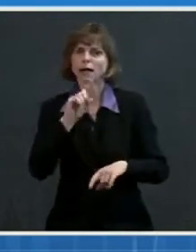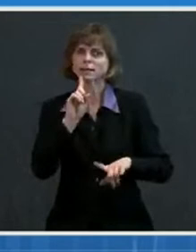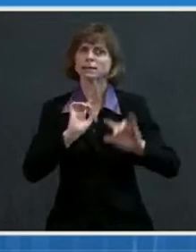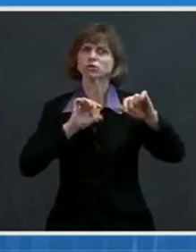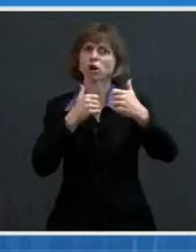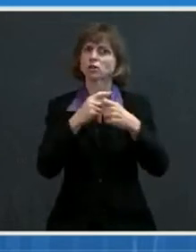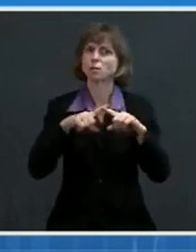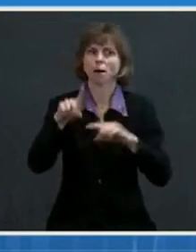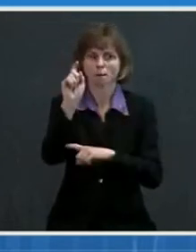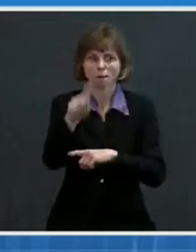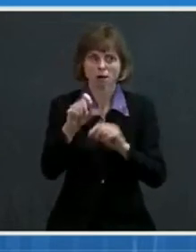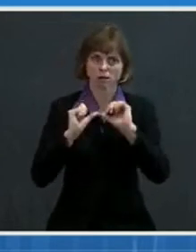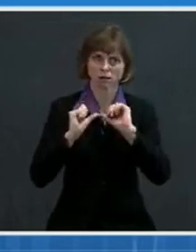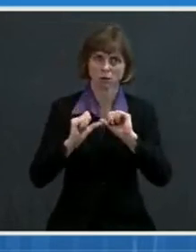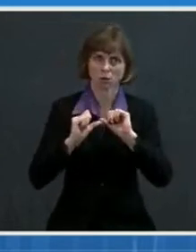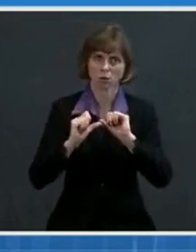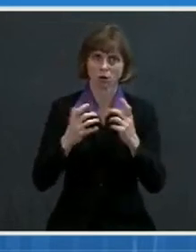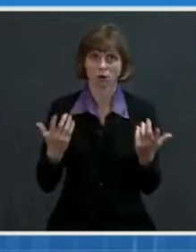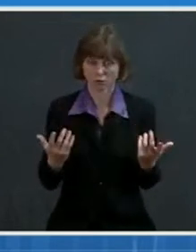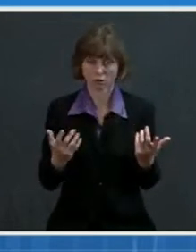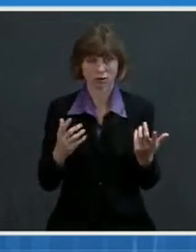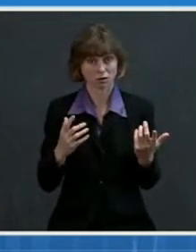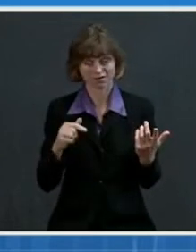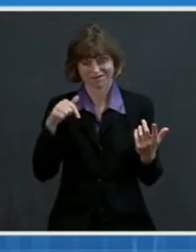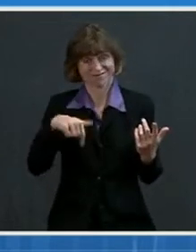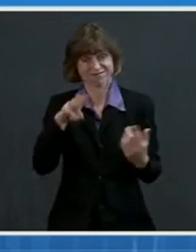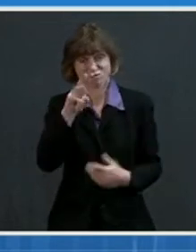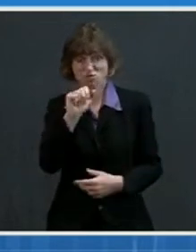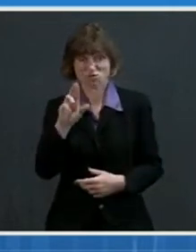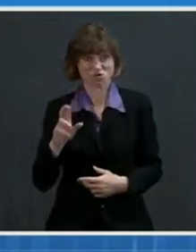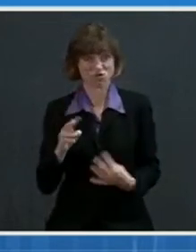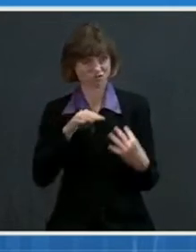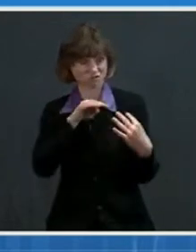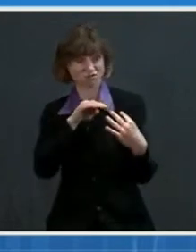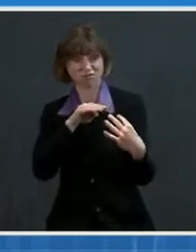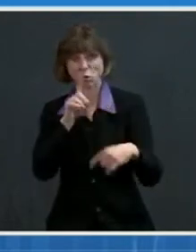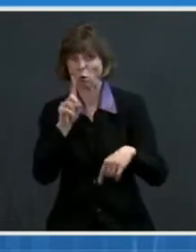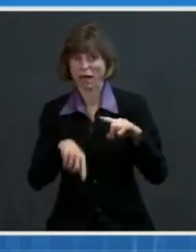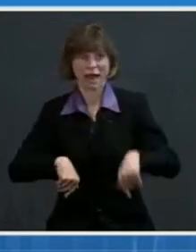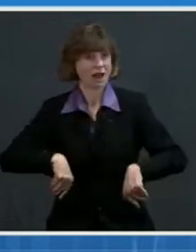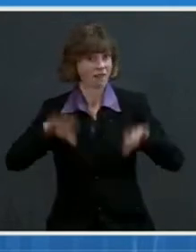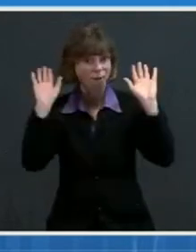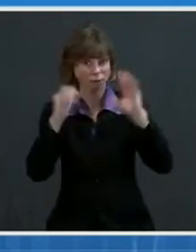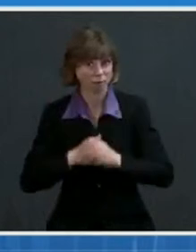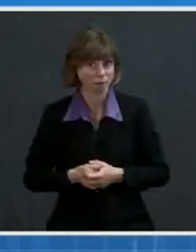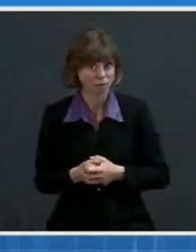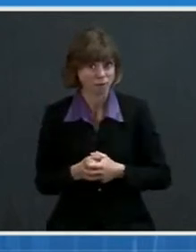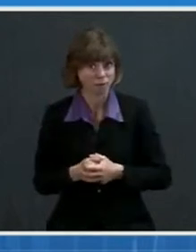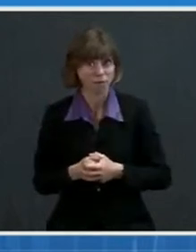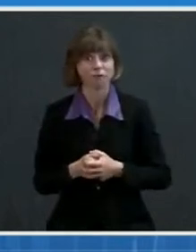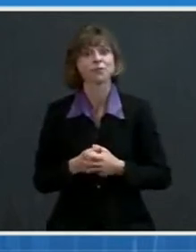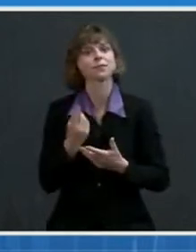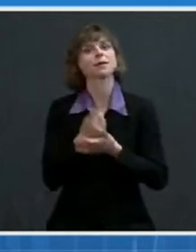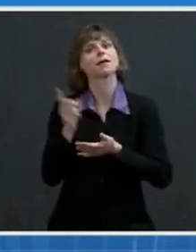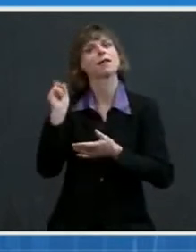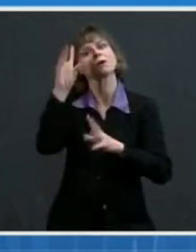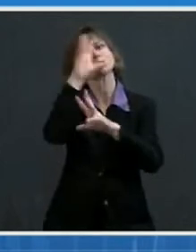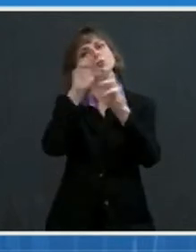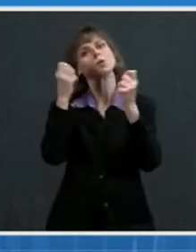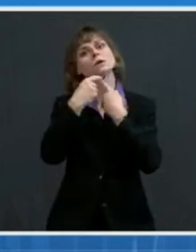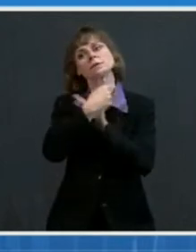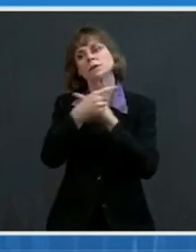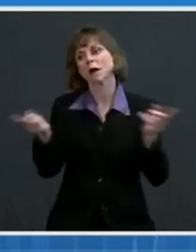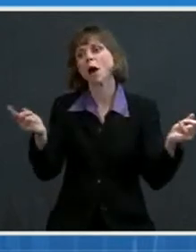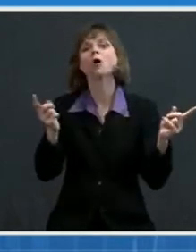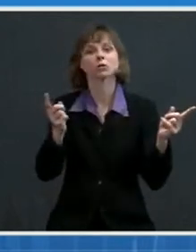challenging. This is a war we can't let up. Last week, the President announced we'd have enough vaccine for